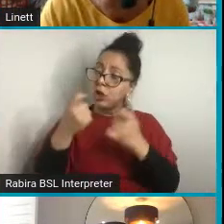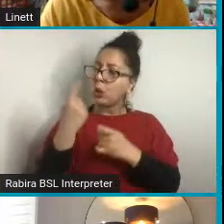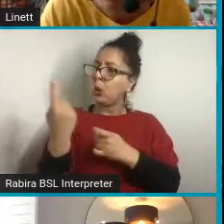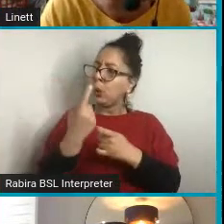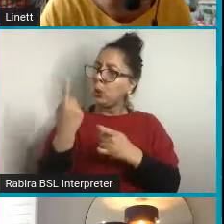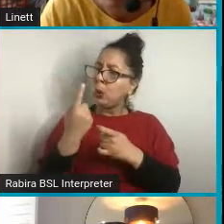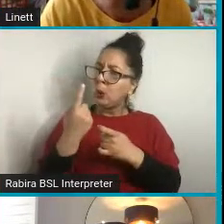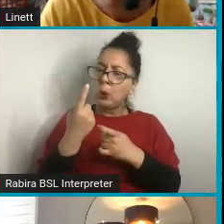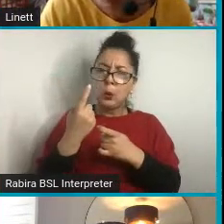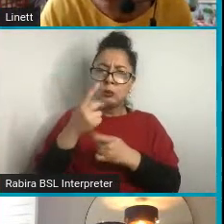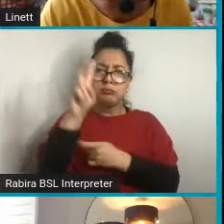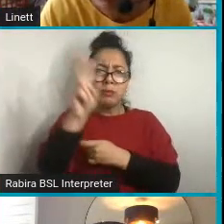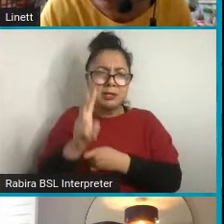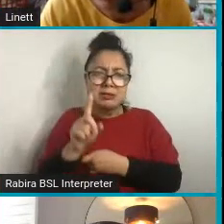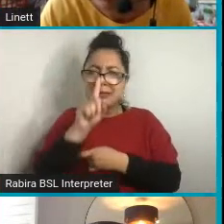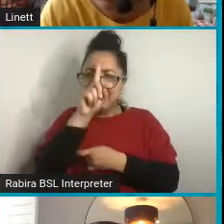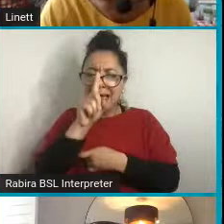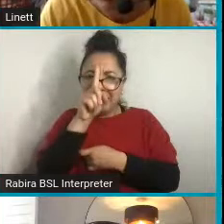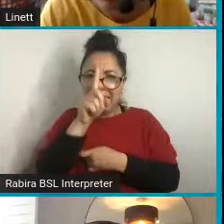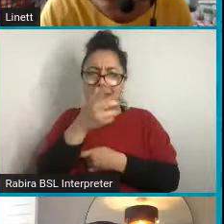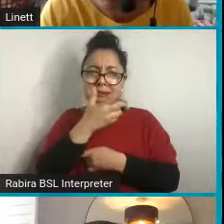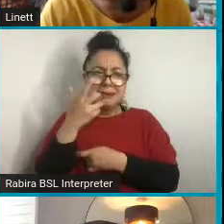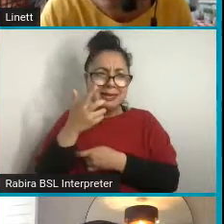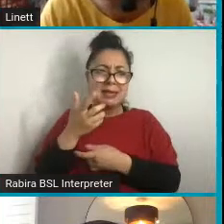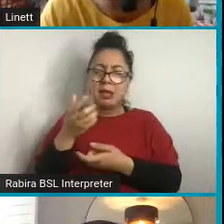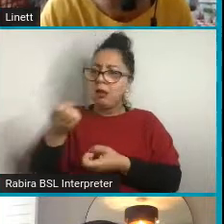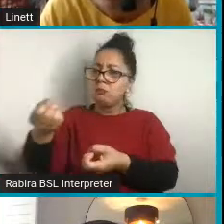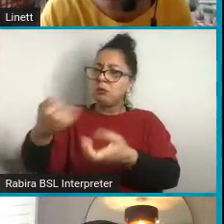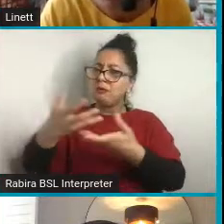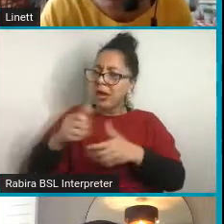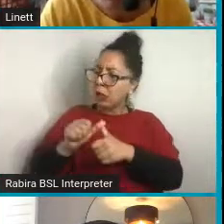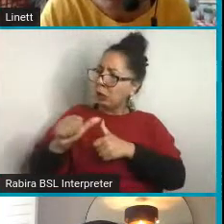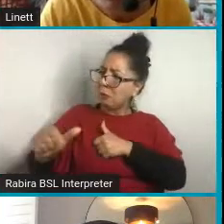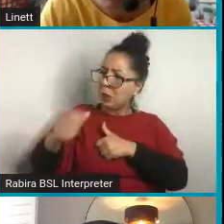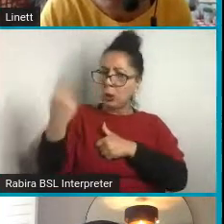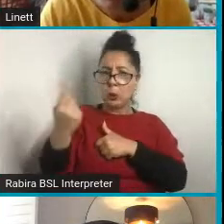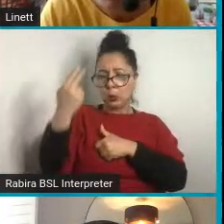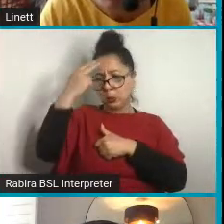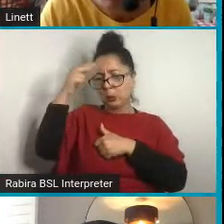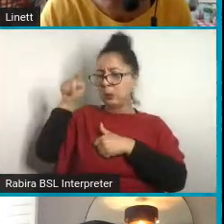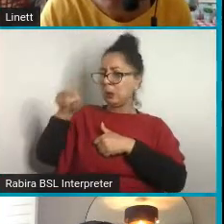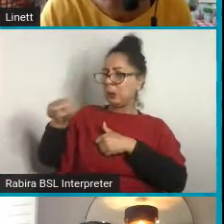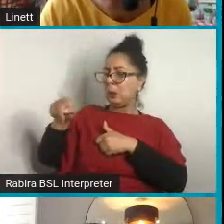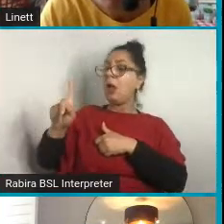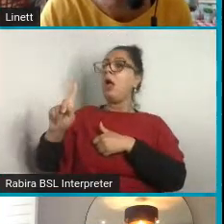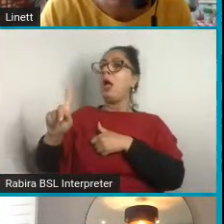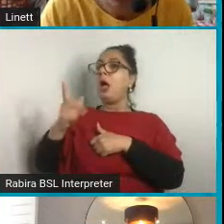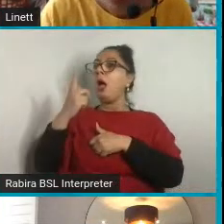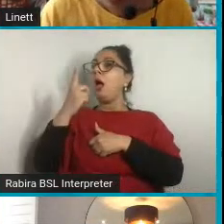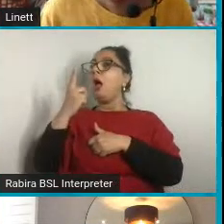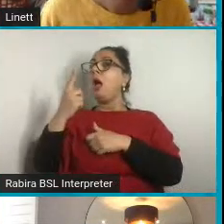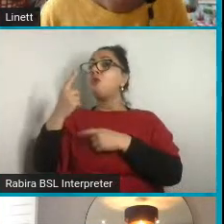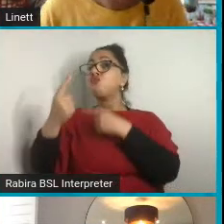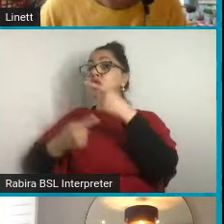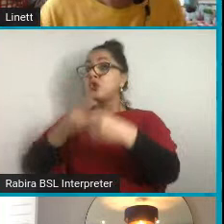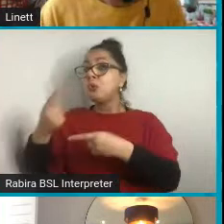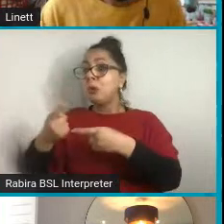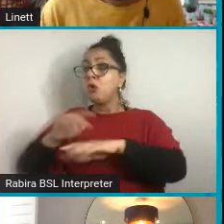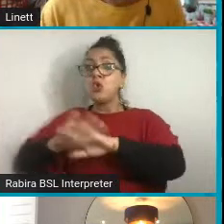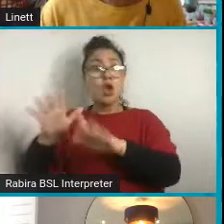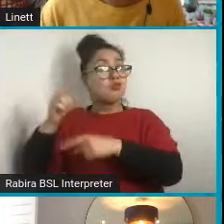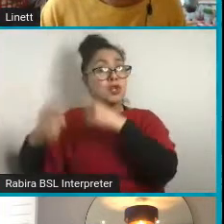and provider is and try to change it for a energy provider that is powered by